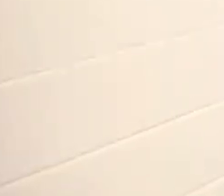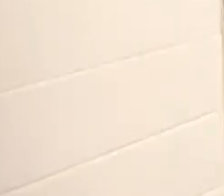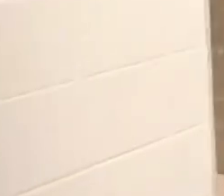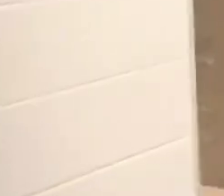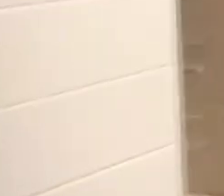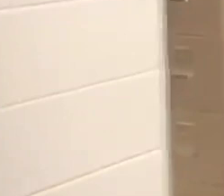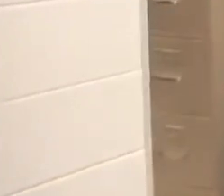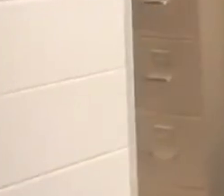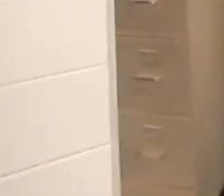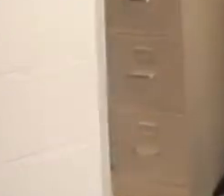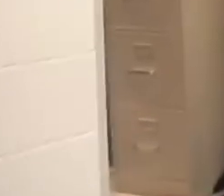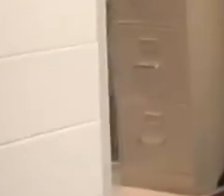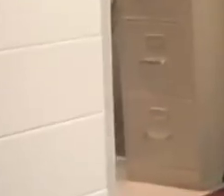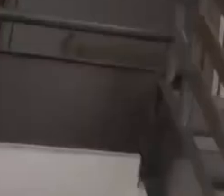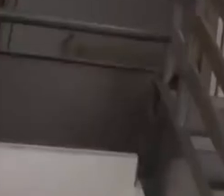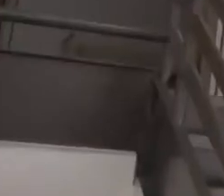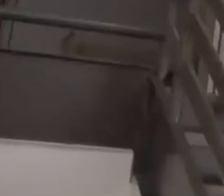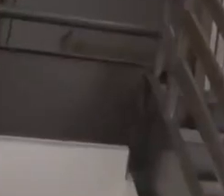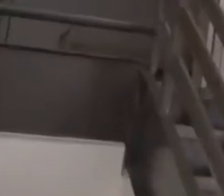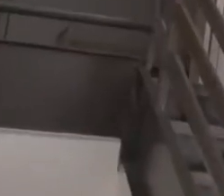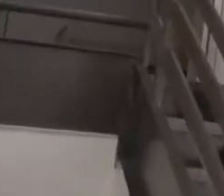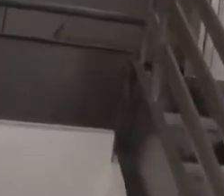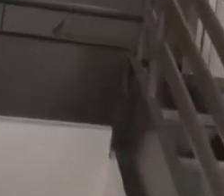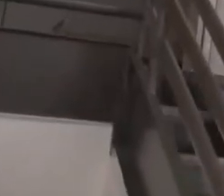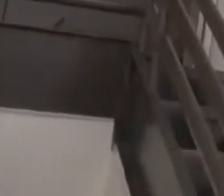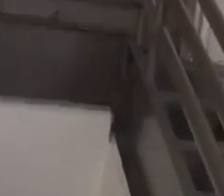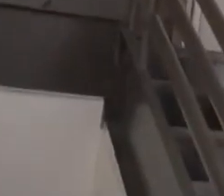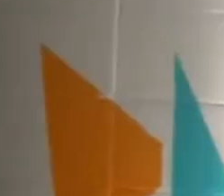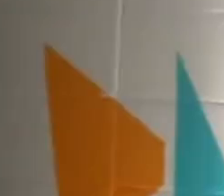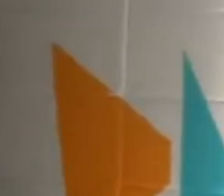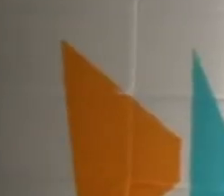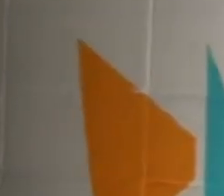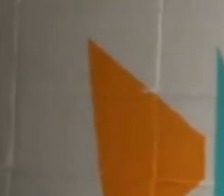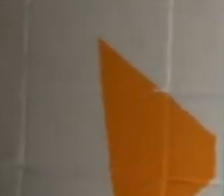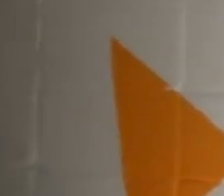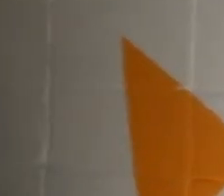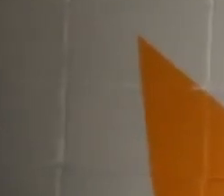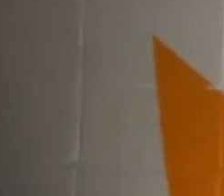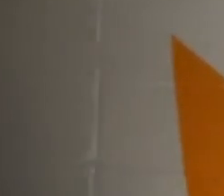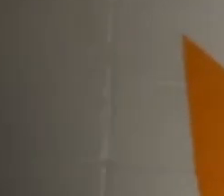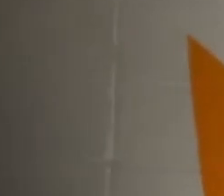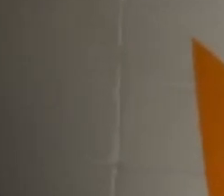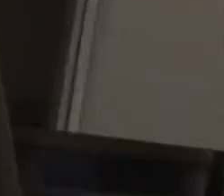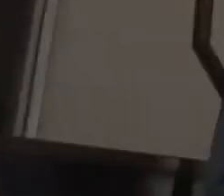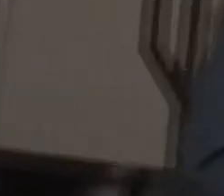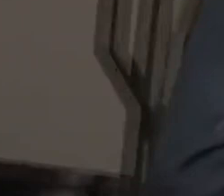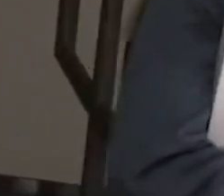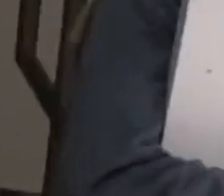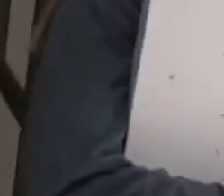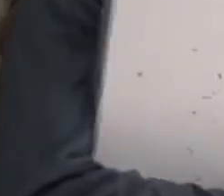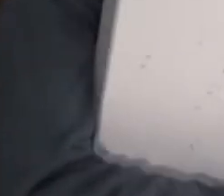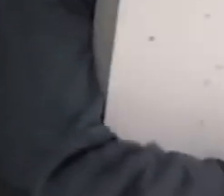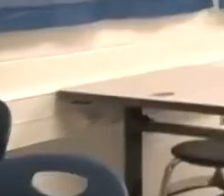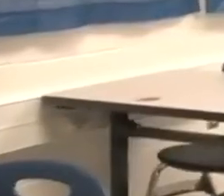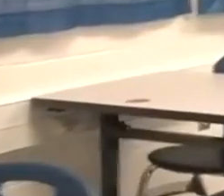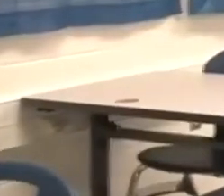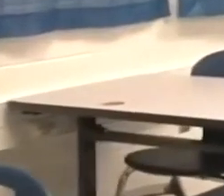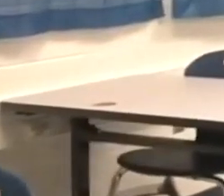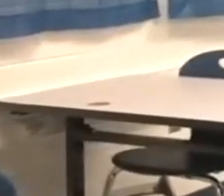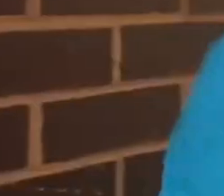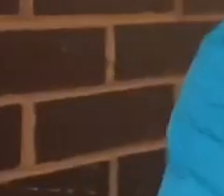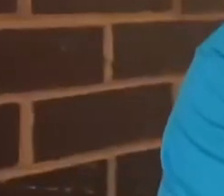i told you students you can't touch this you better pull that mask up you can't touch this